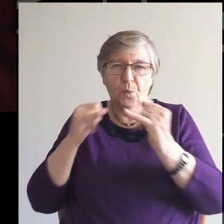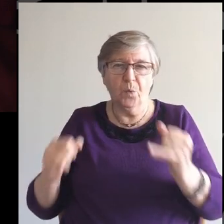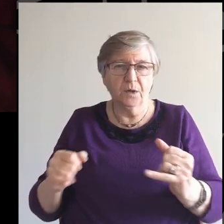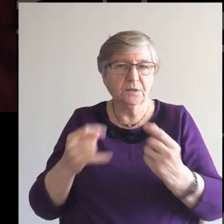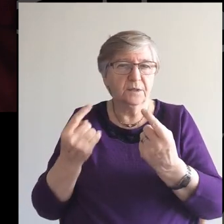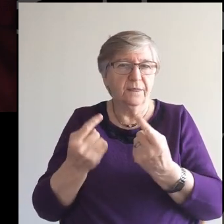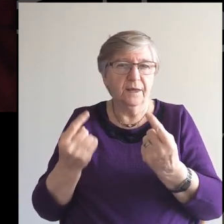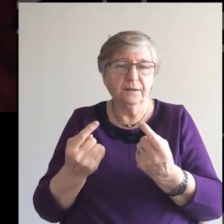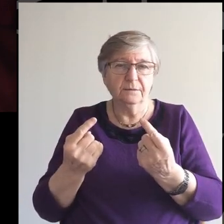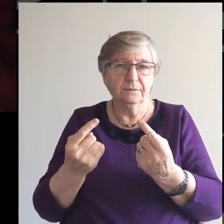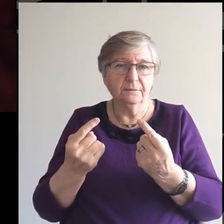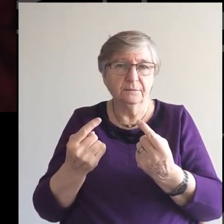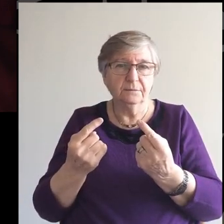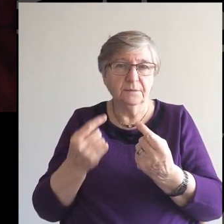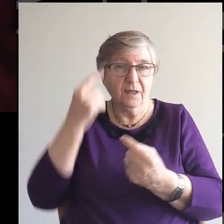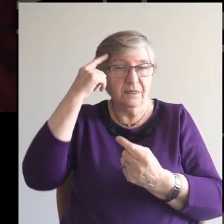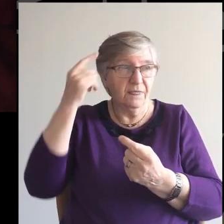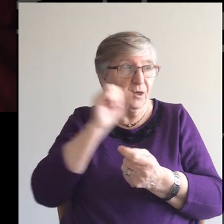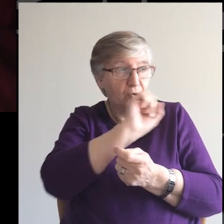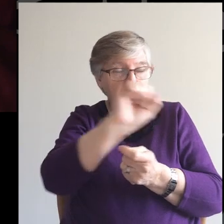There was the thought of betrayal